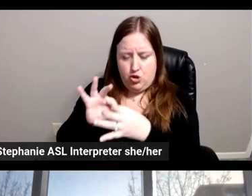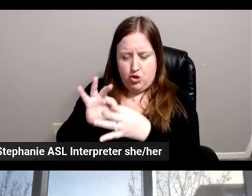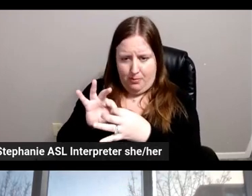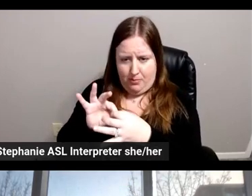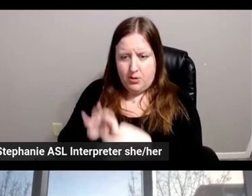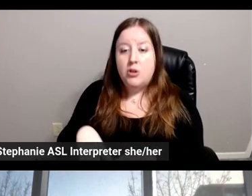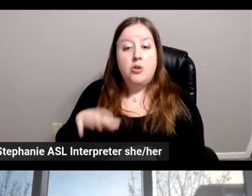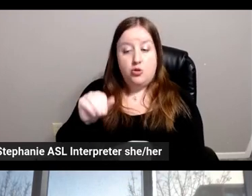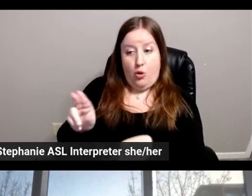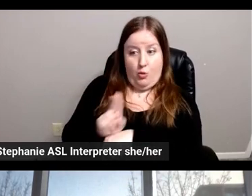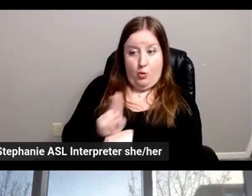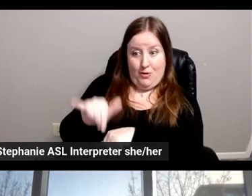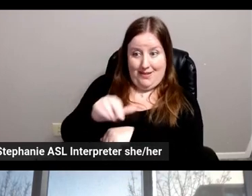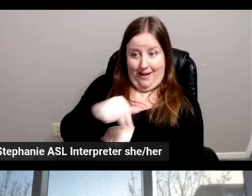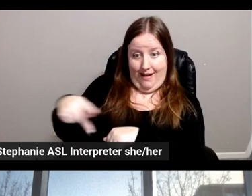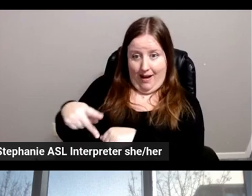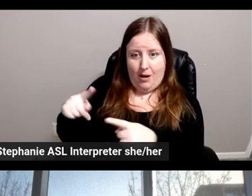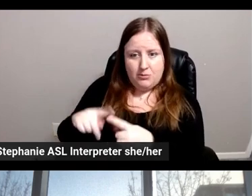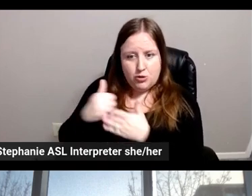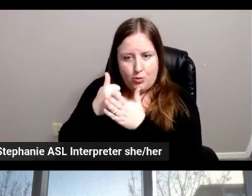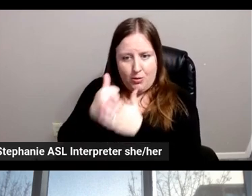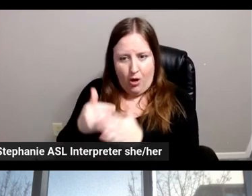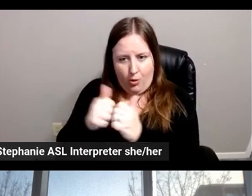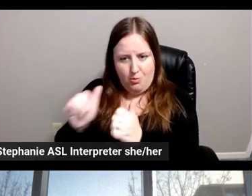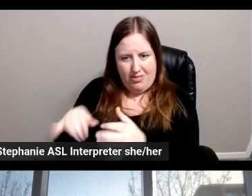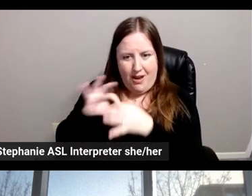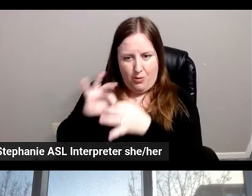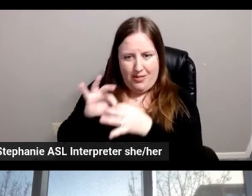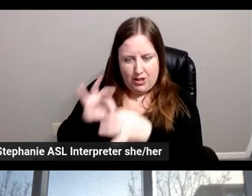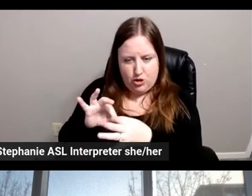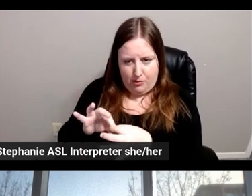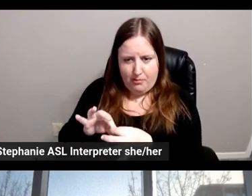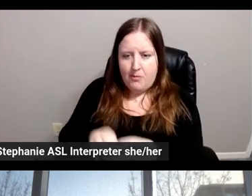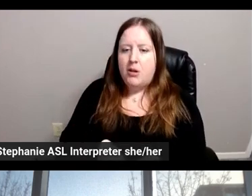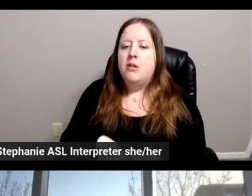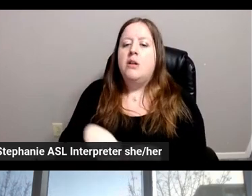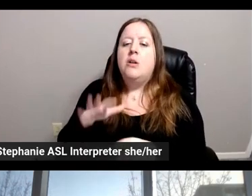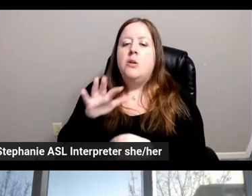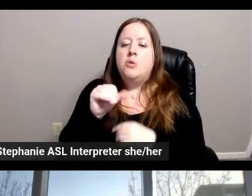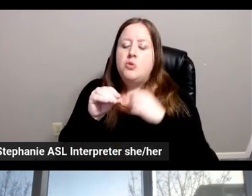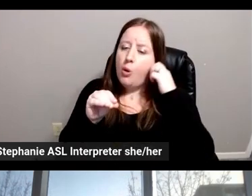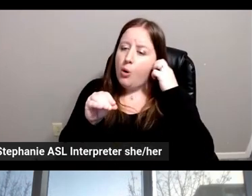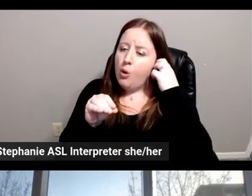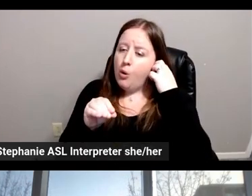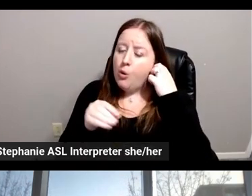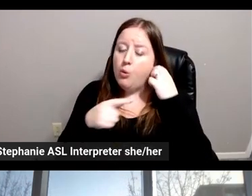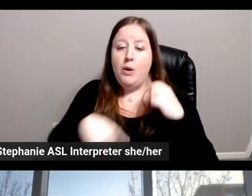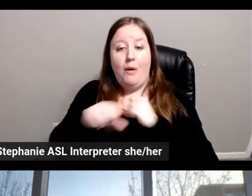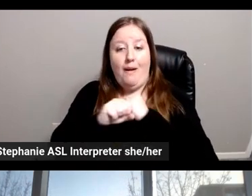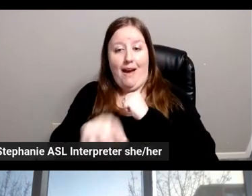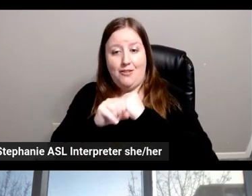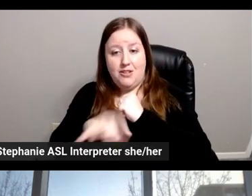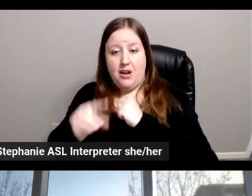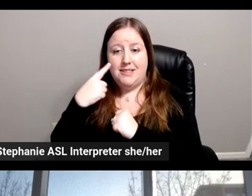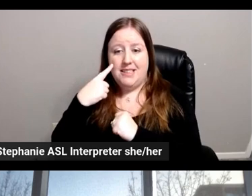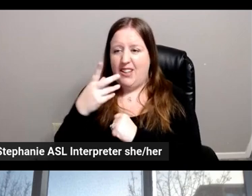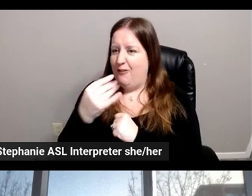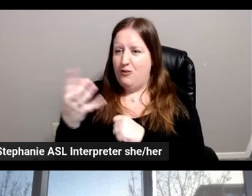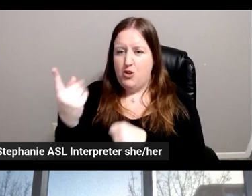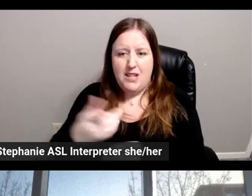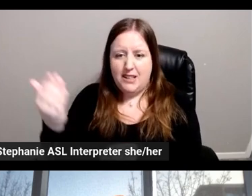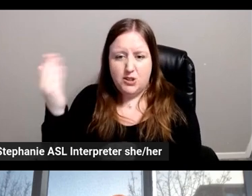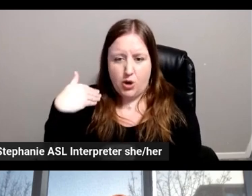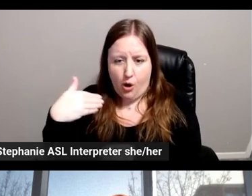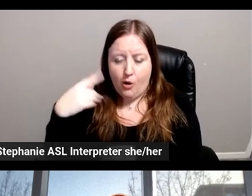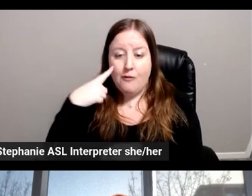app that the tifosi are downloading since a few days. So we were advertising these only a few days ago, just in time for the